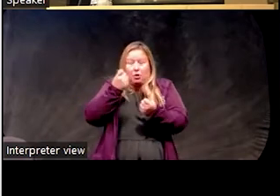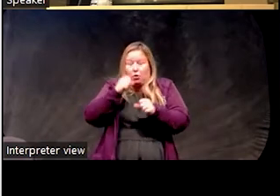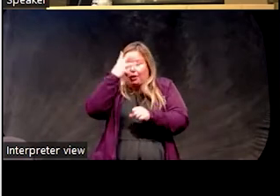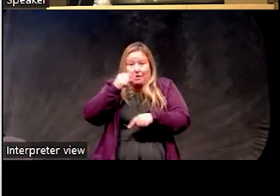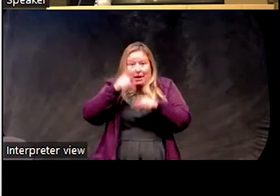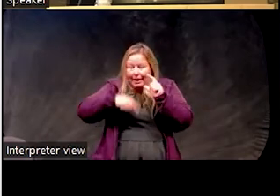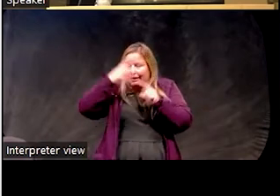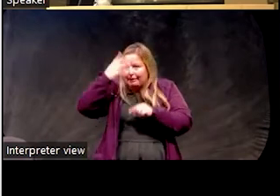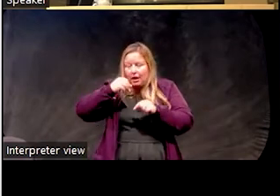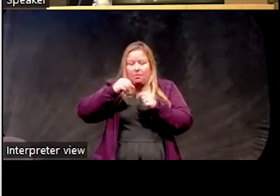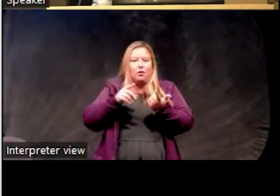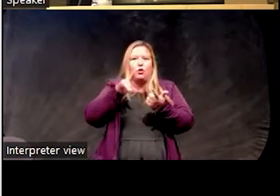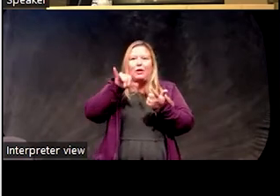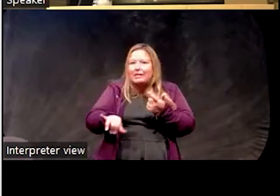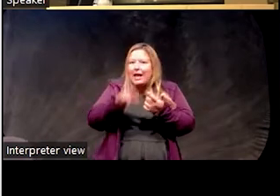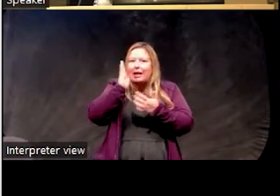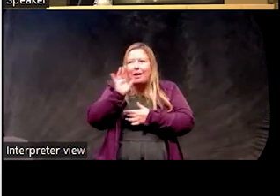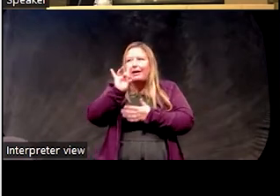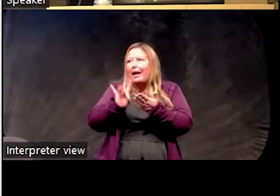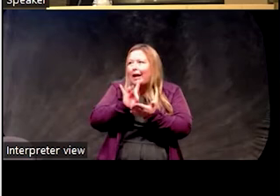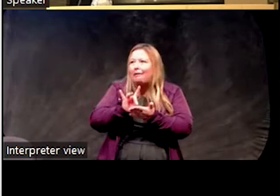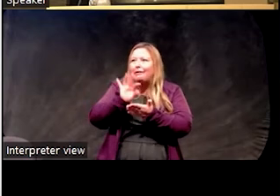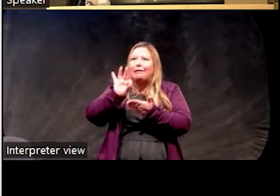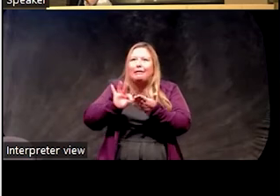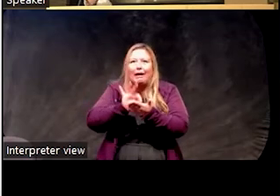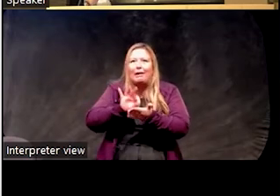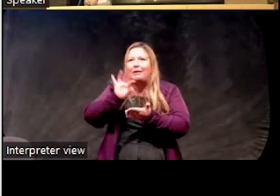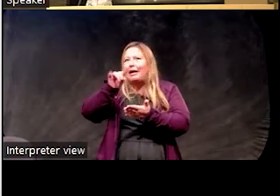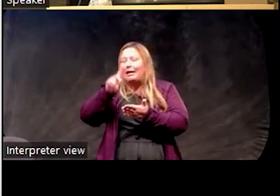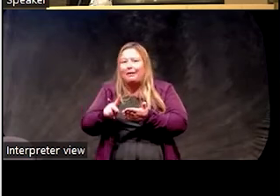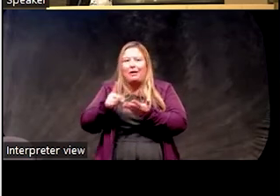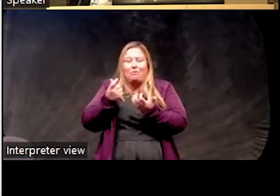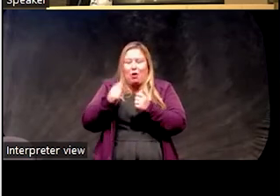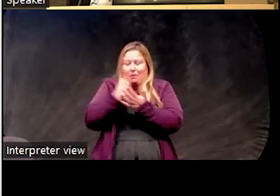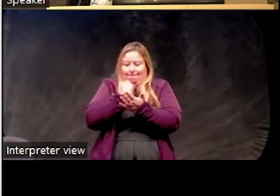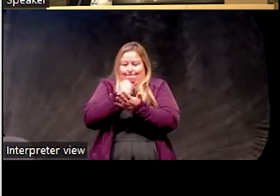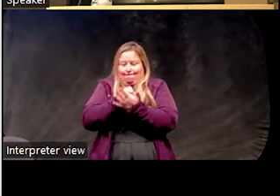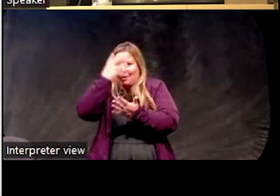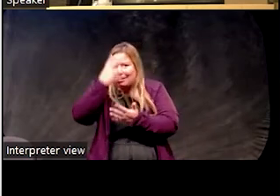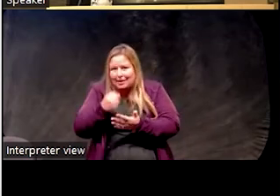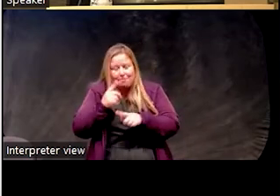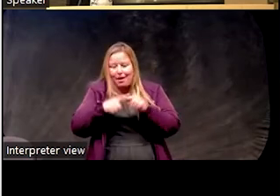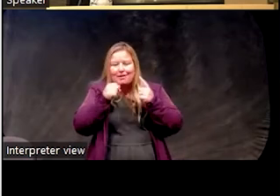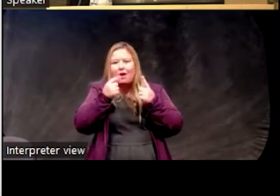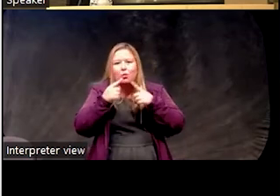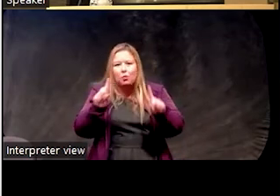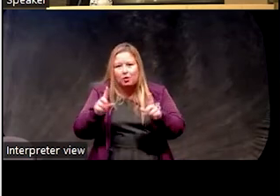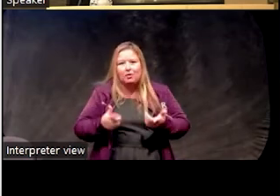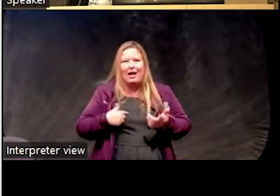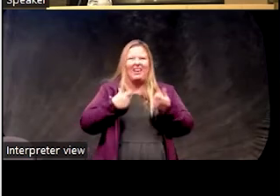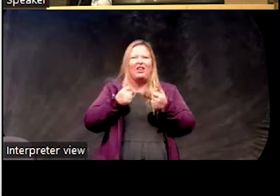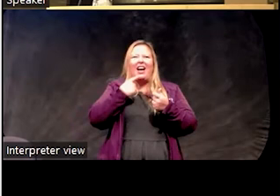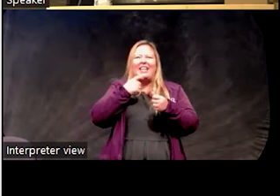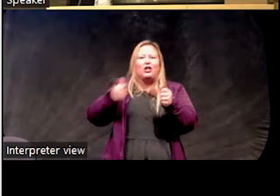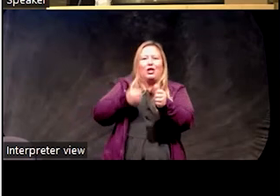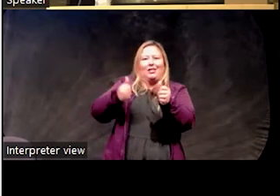They're in bed eight and a half hours, nine hours, nine and a half. They're just spending more and more time to try to chase sleep. That's kind of how I describe